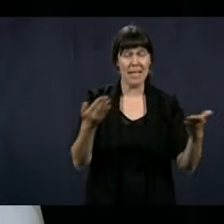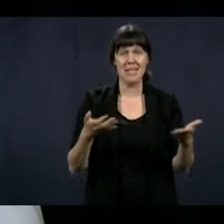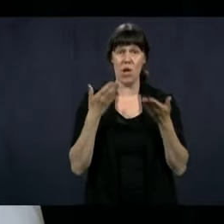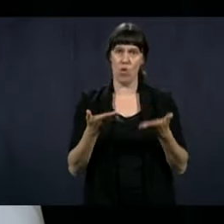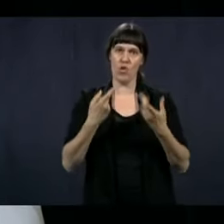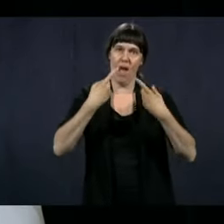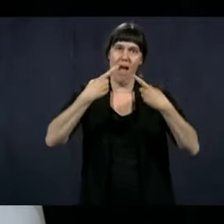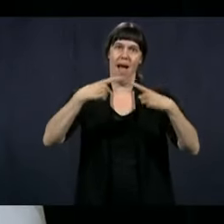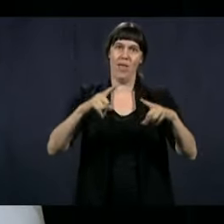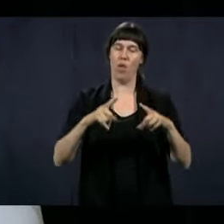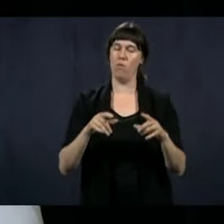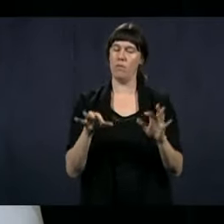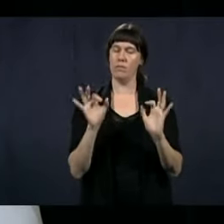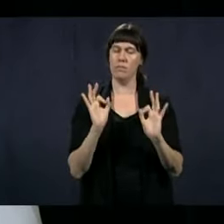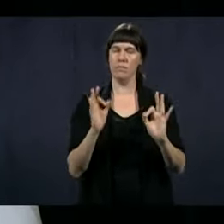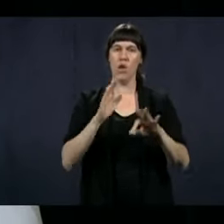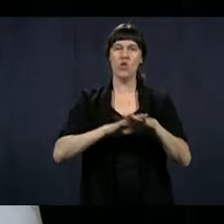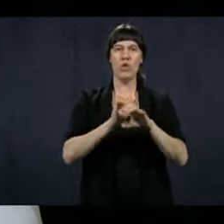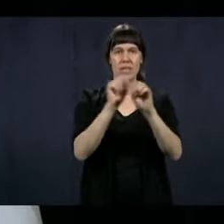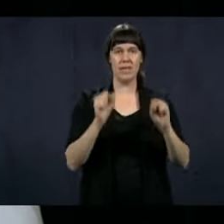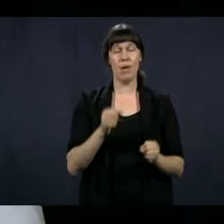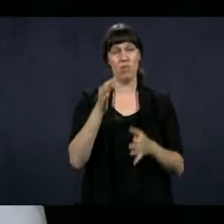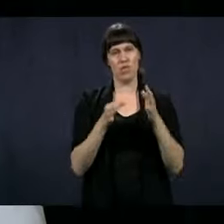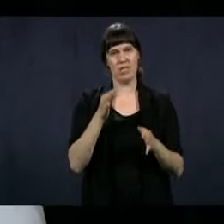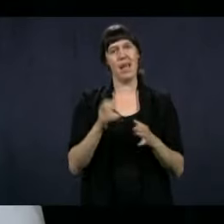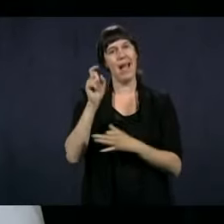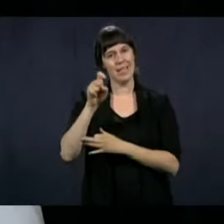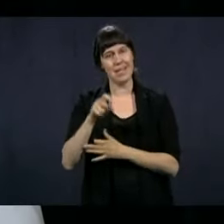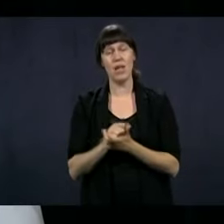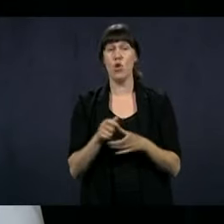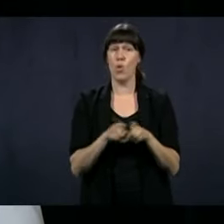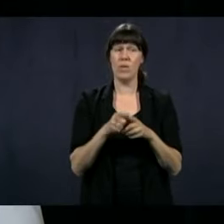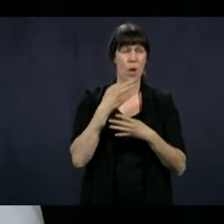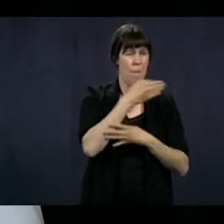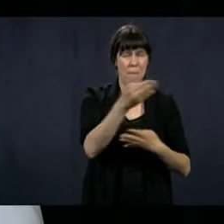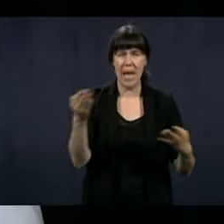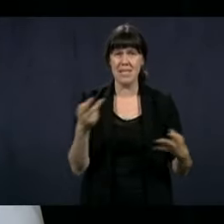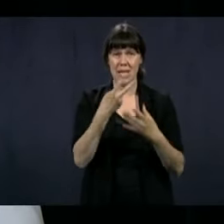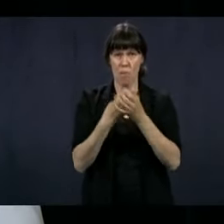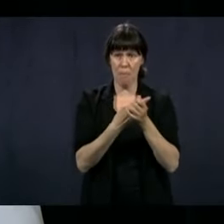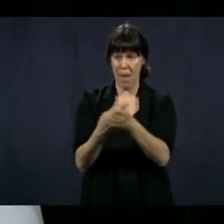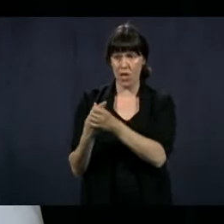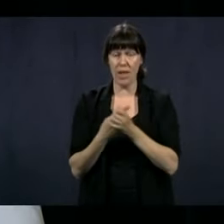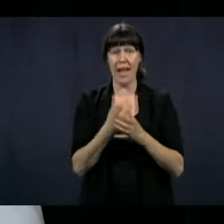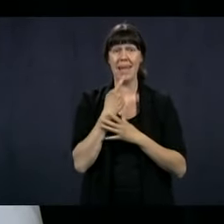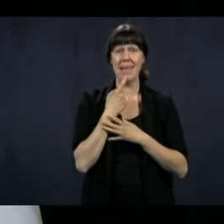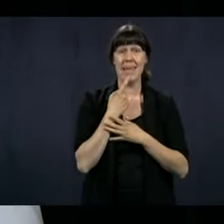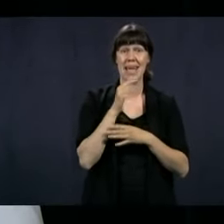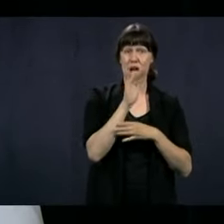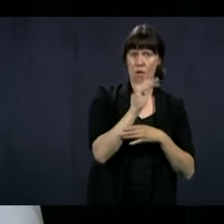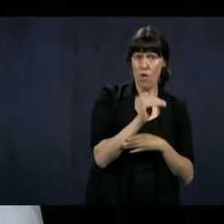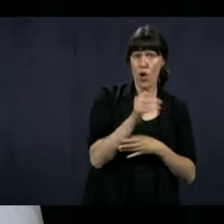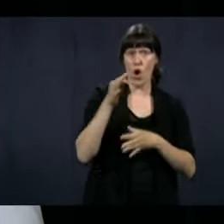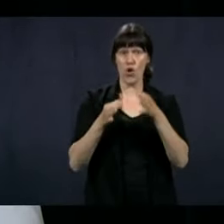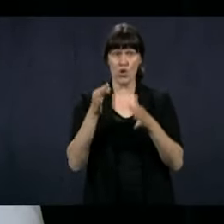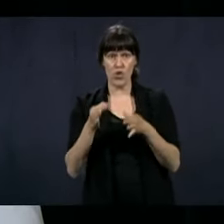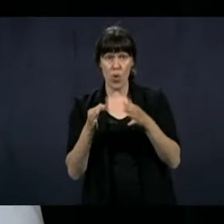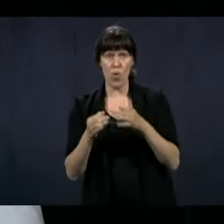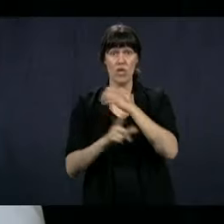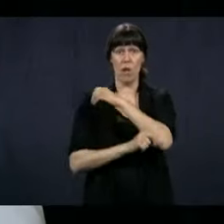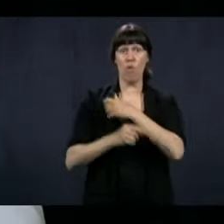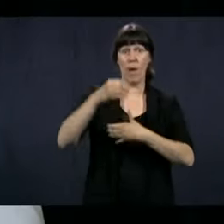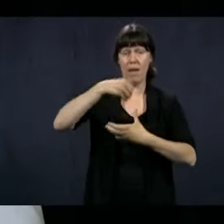Today's announcement is essential for the legal system, and I want to end by thanking once again all the partners of the legal system, lawyers, judges,